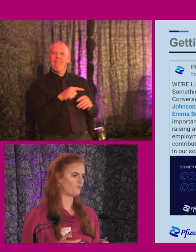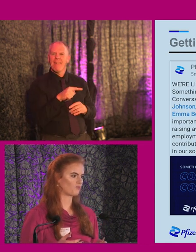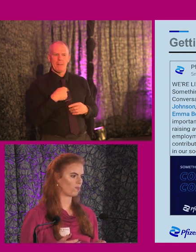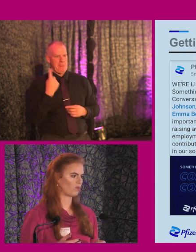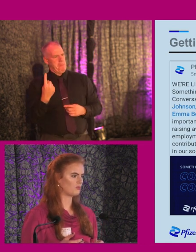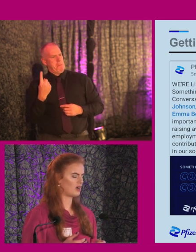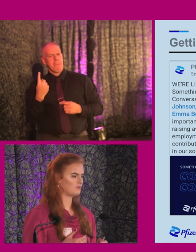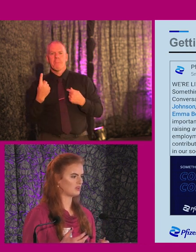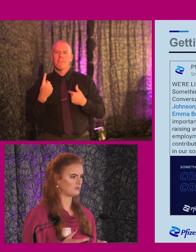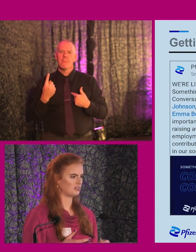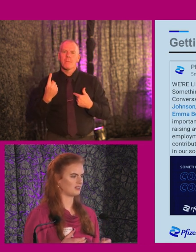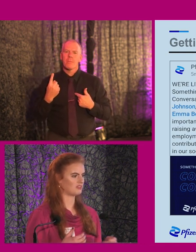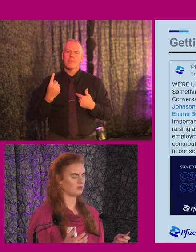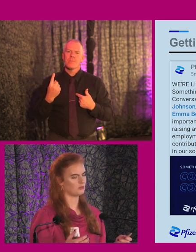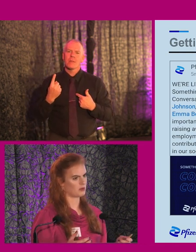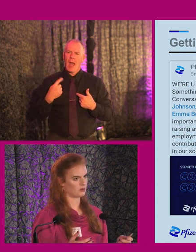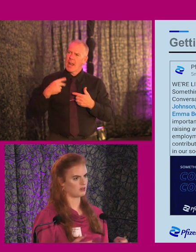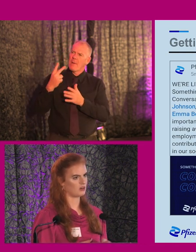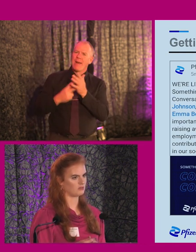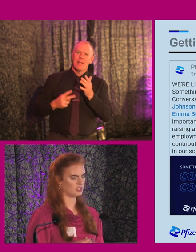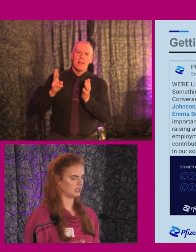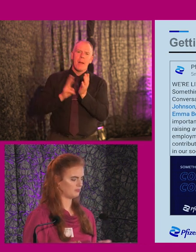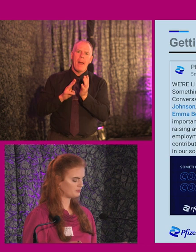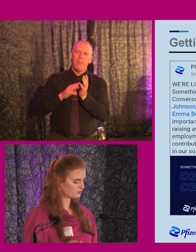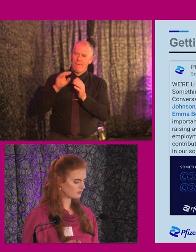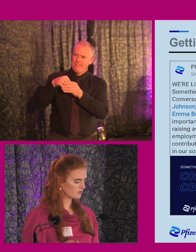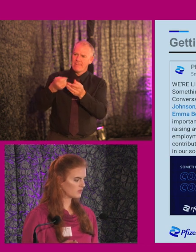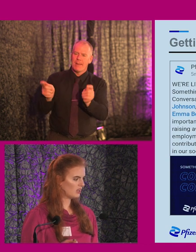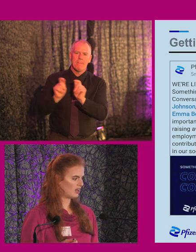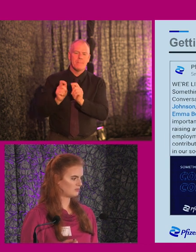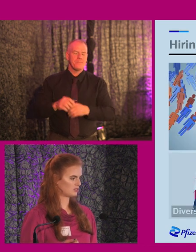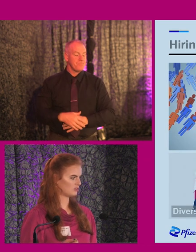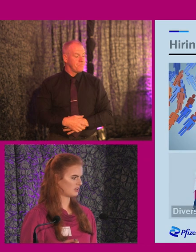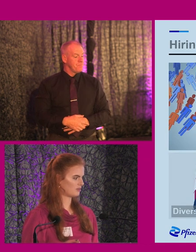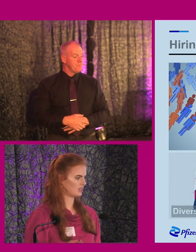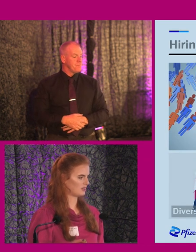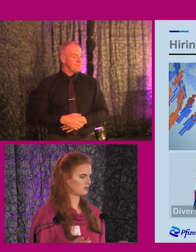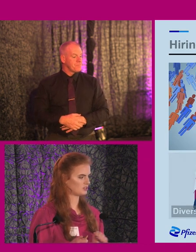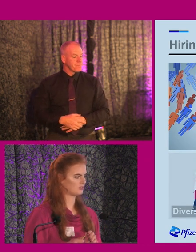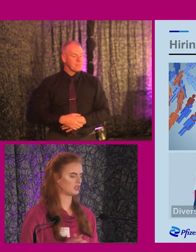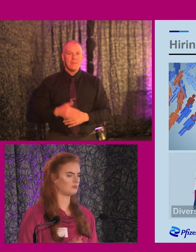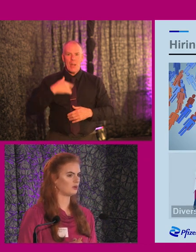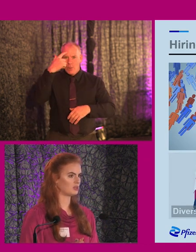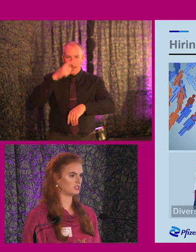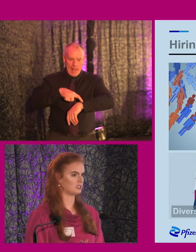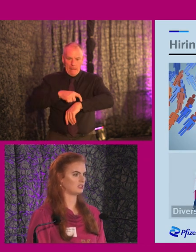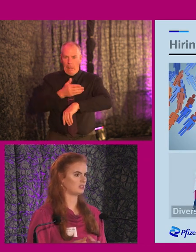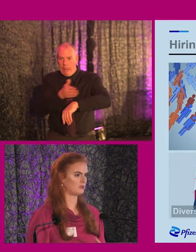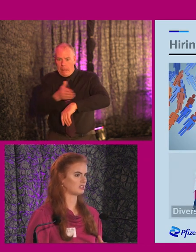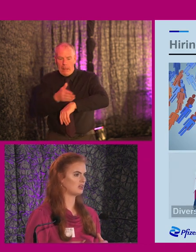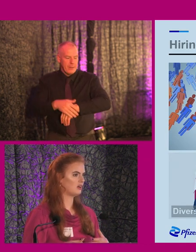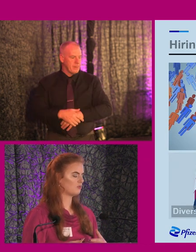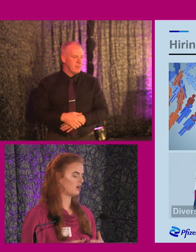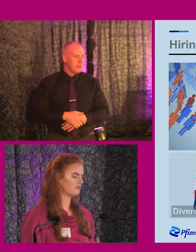makes me a valuable member of the team. And so very quickly, I know we're short for time, I wanted to